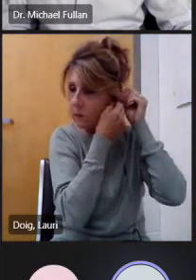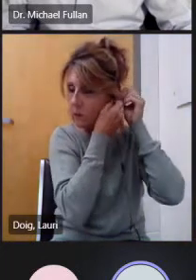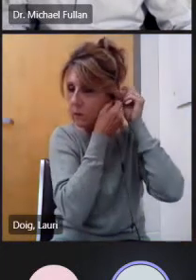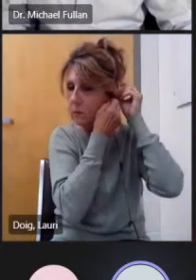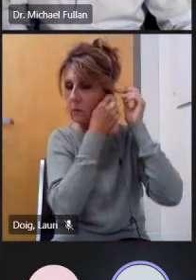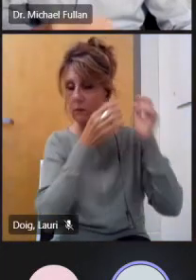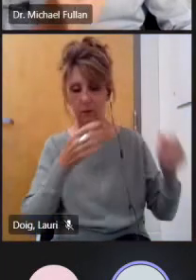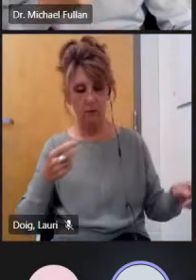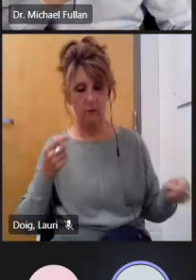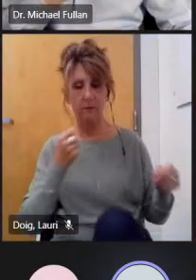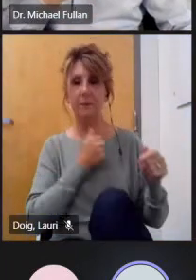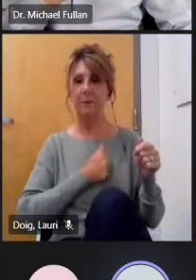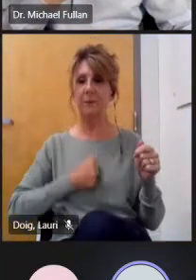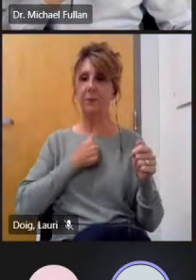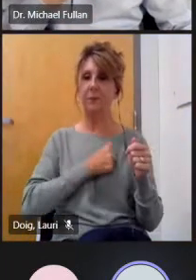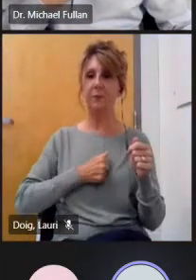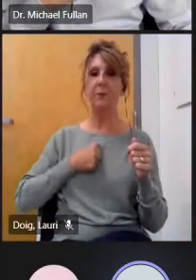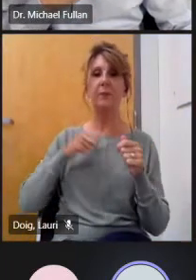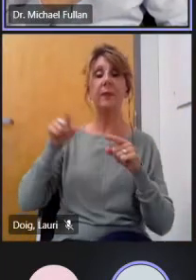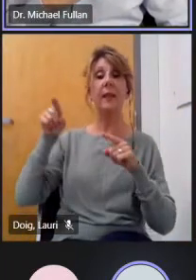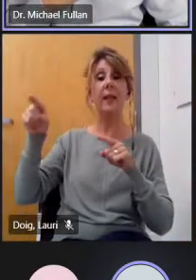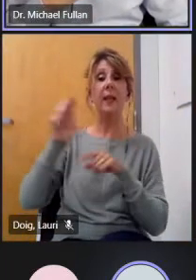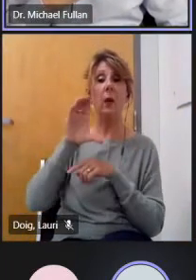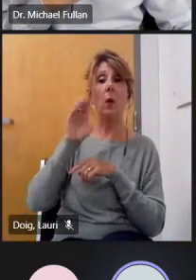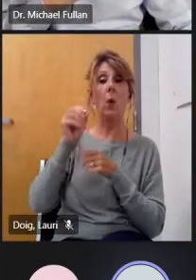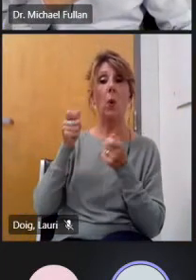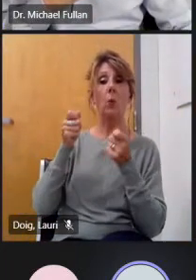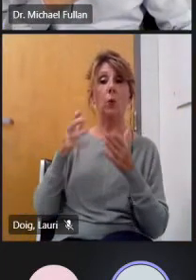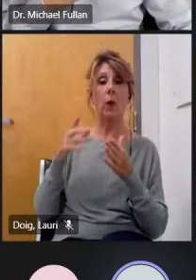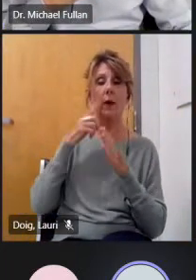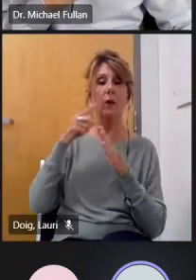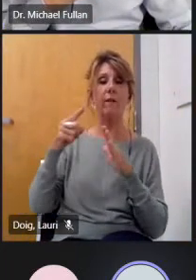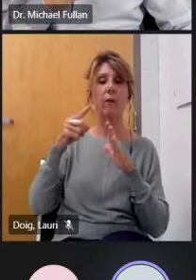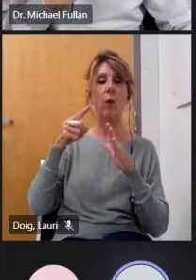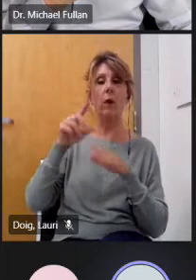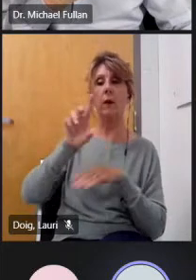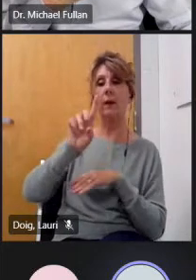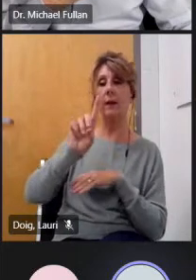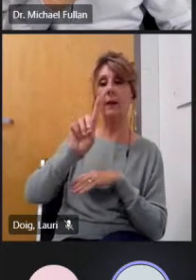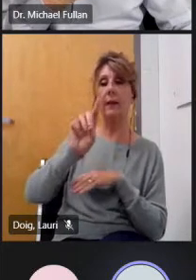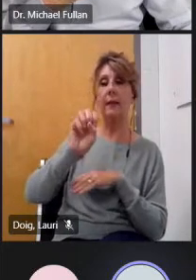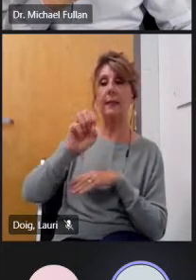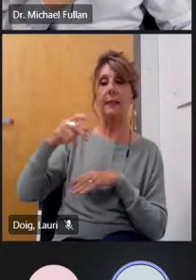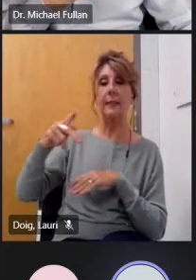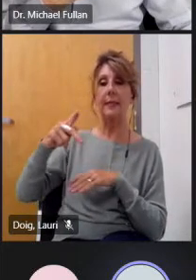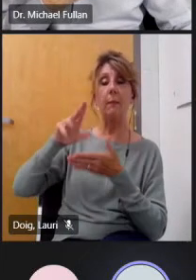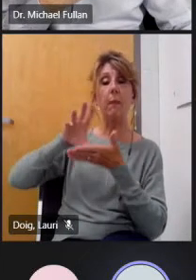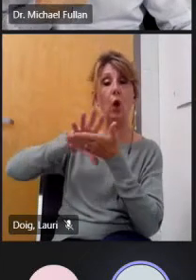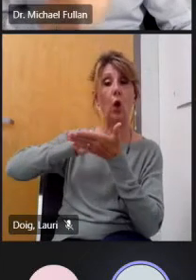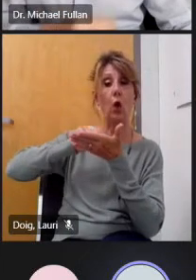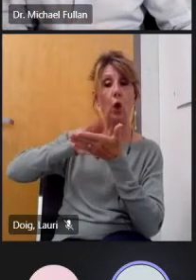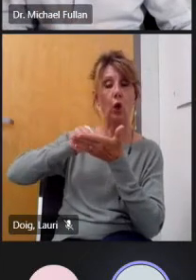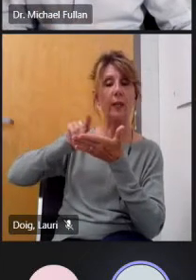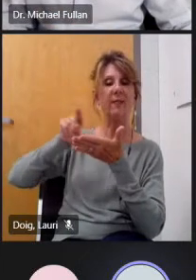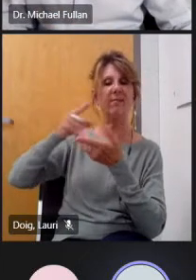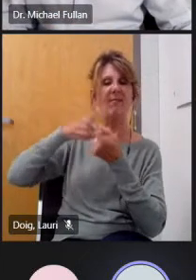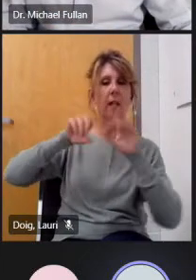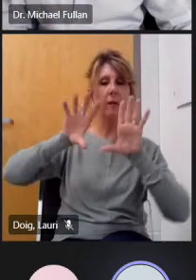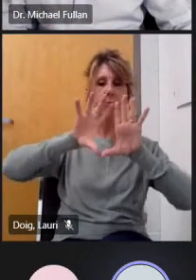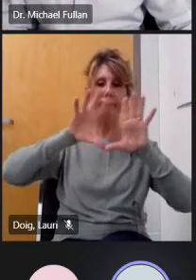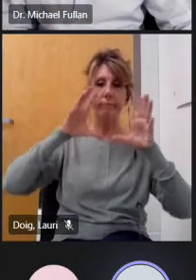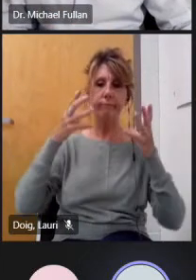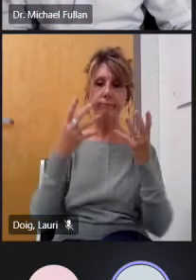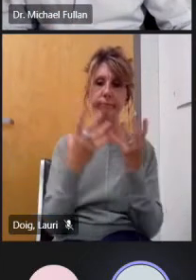of new pedagogies for deeper learning what i learned from michael is for those people that are on the line and within